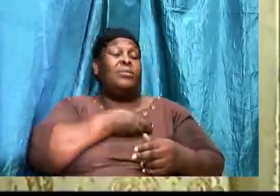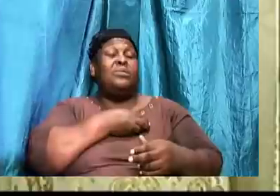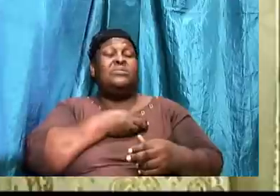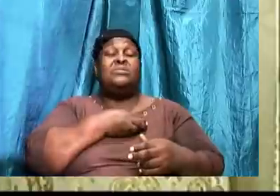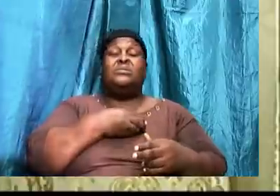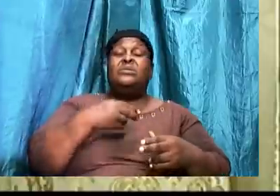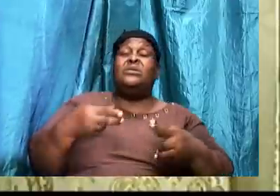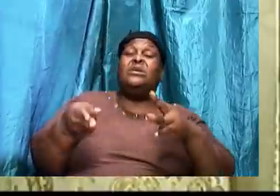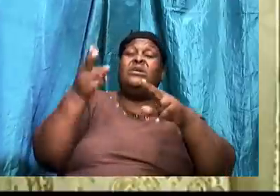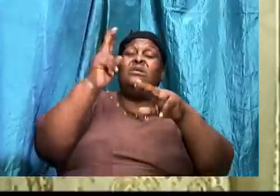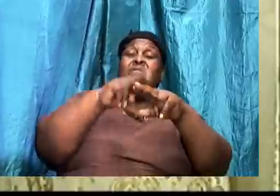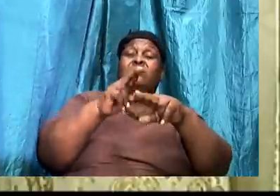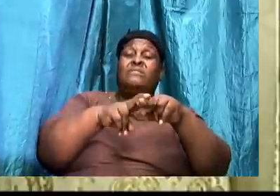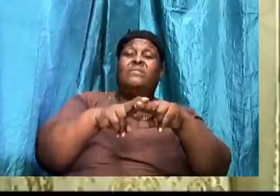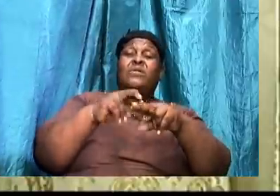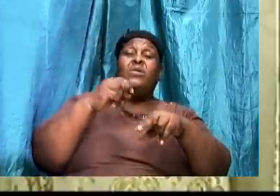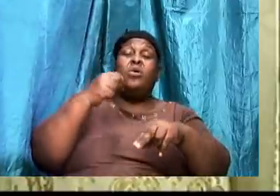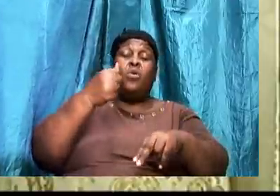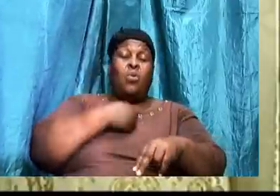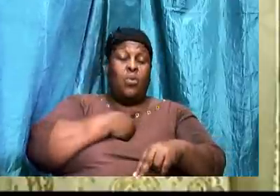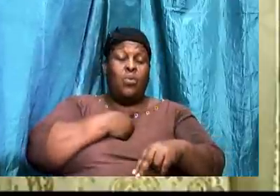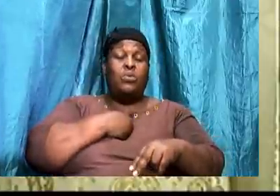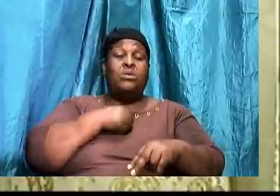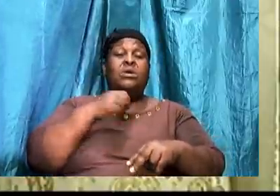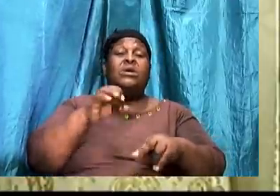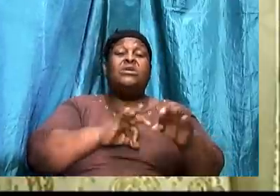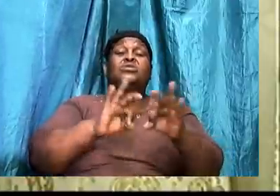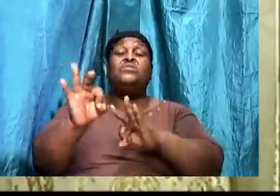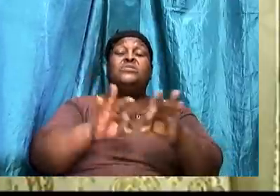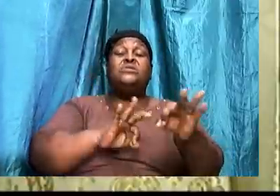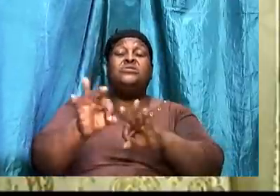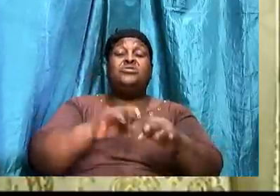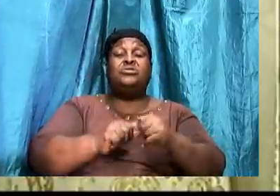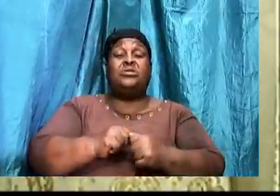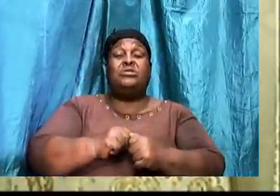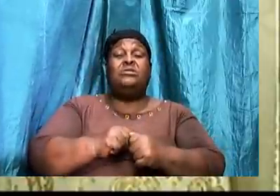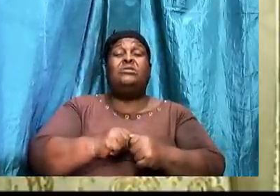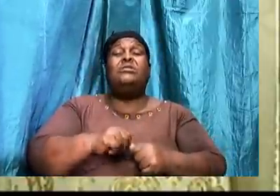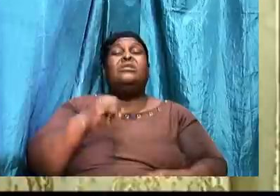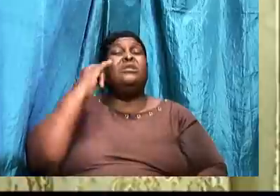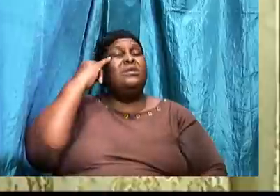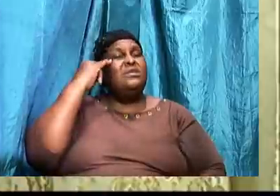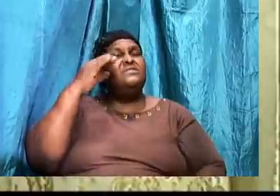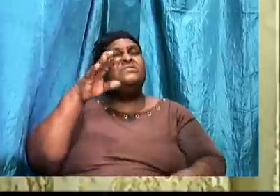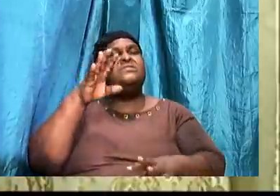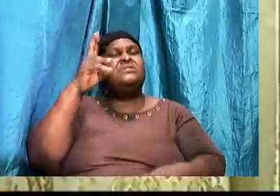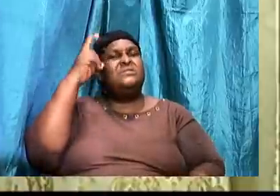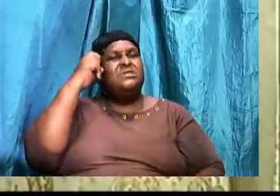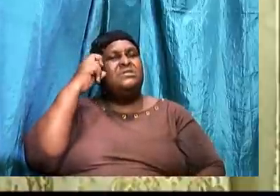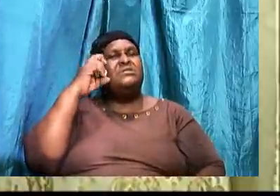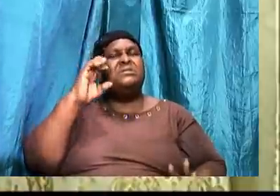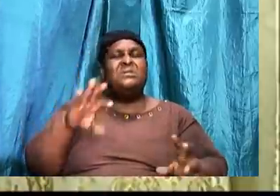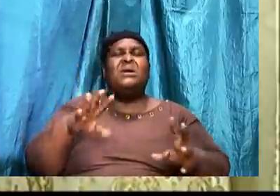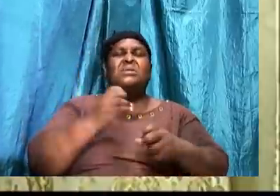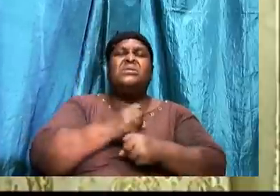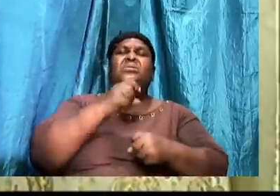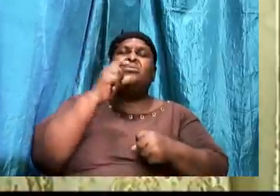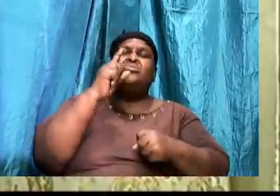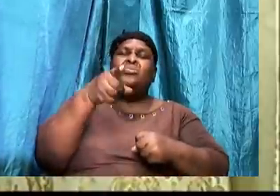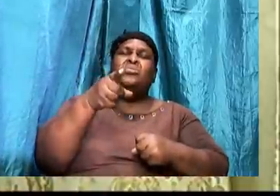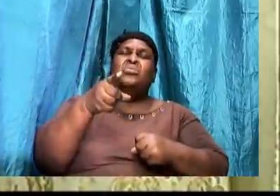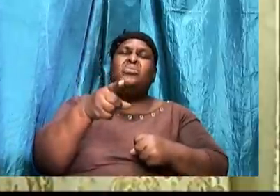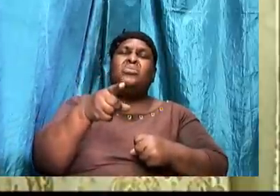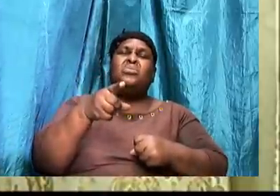nullify the stead of God. If Satan can get you to just think. Rethink.